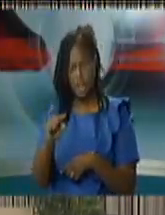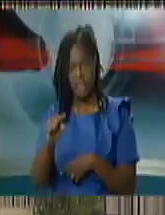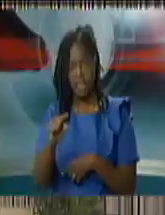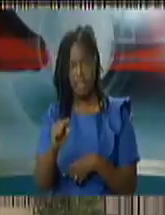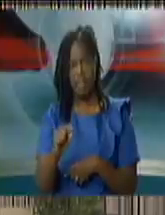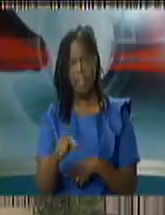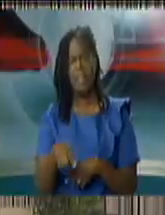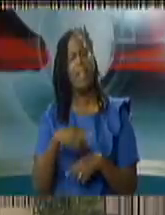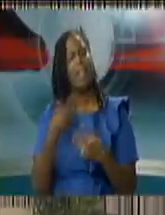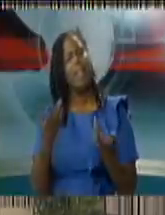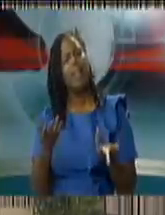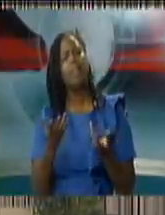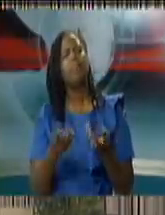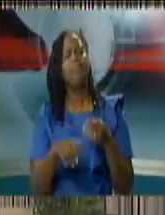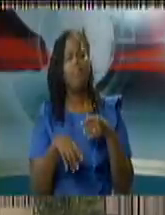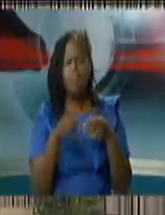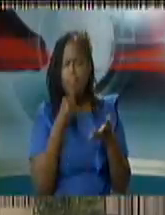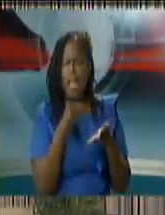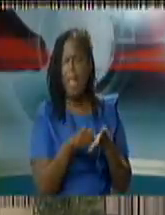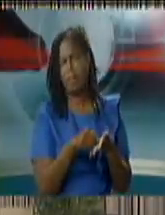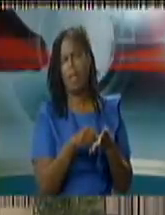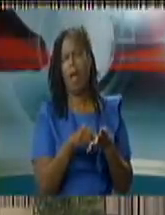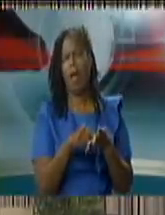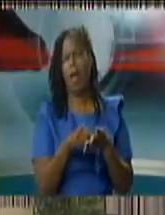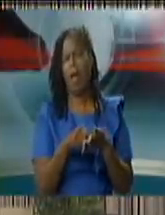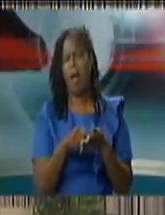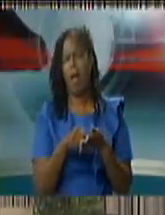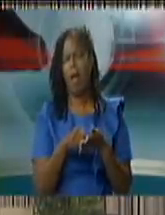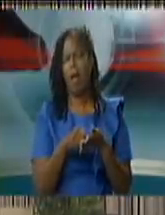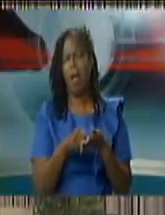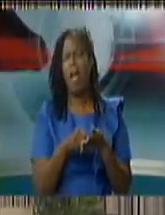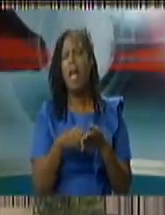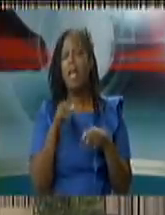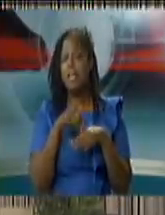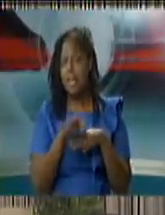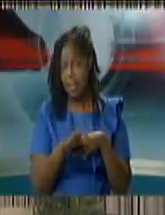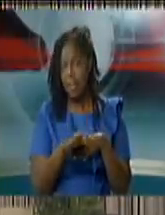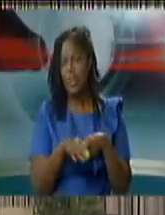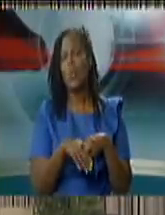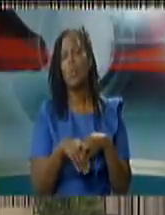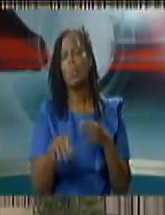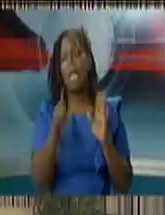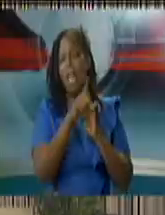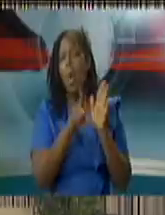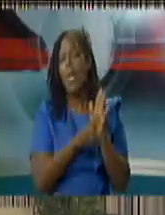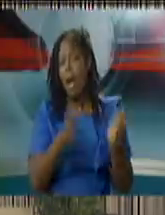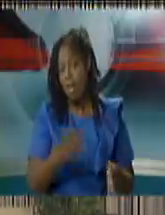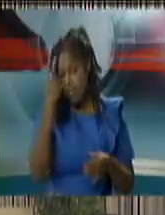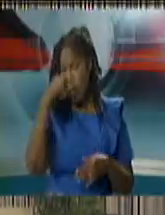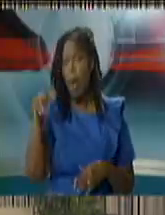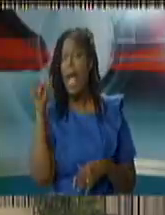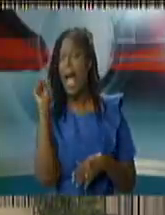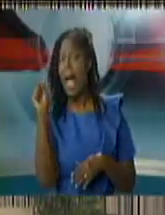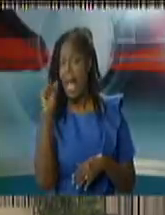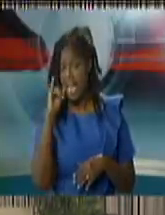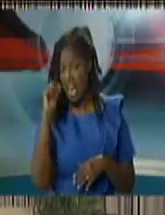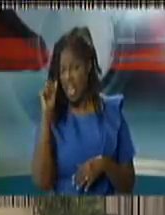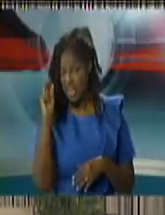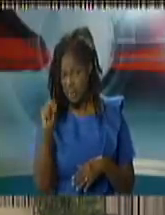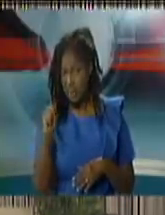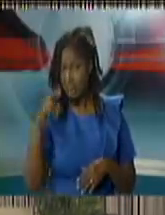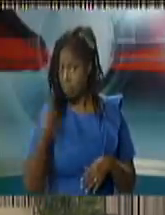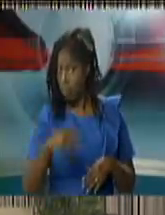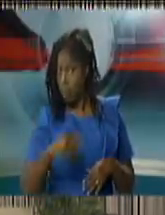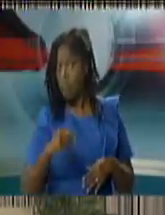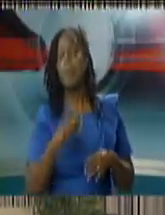um referring to the letter to the attorneys representing the talk show host um is it normal practice for a letter written